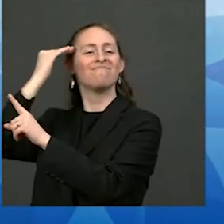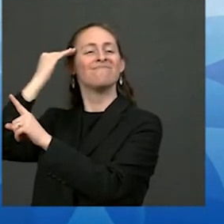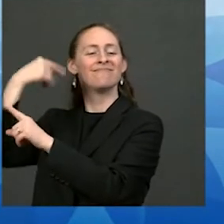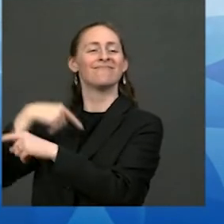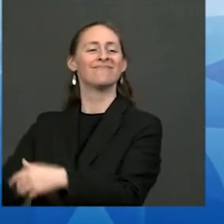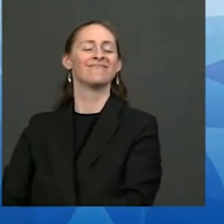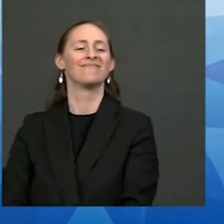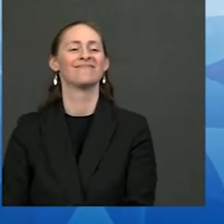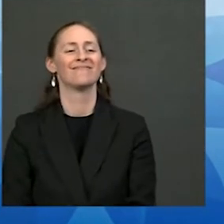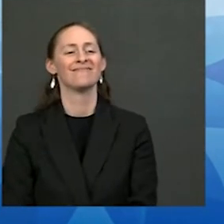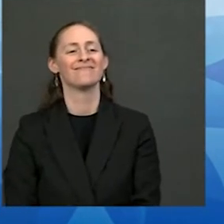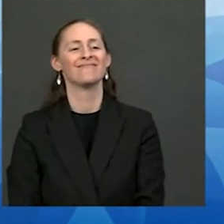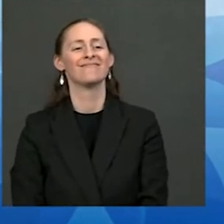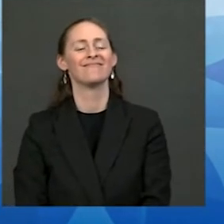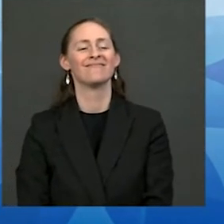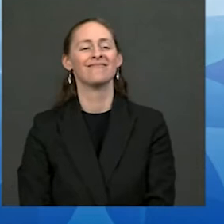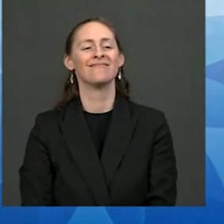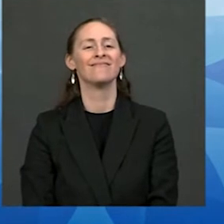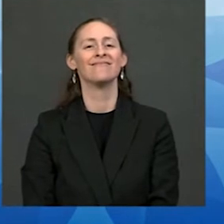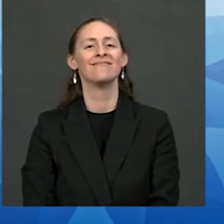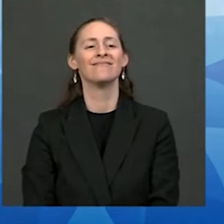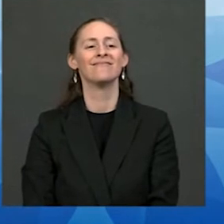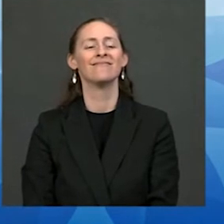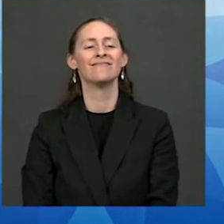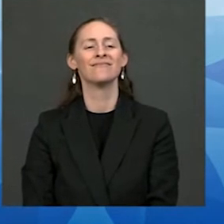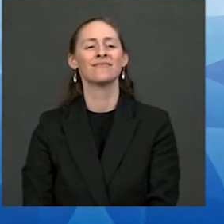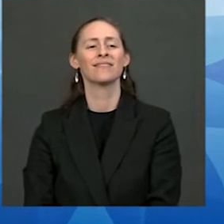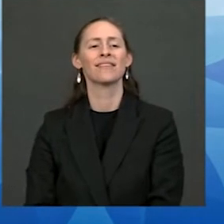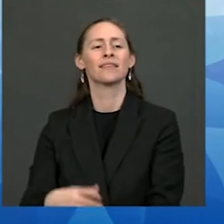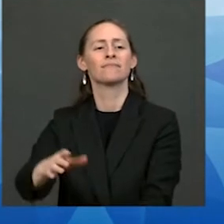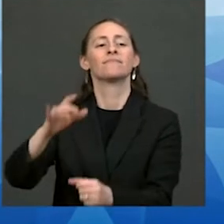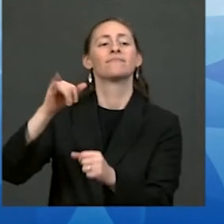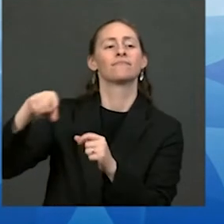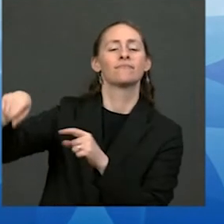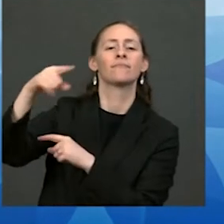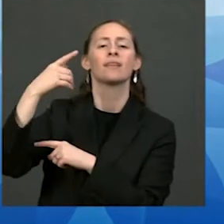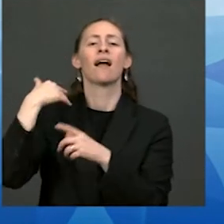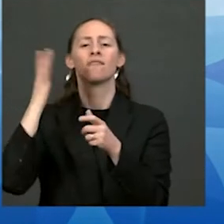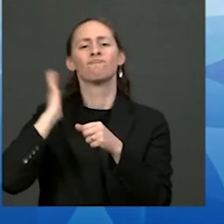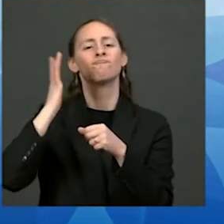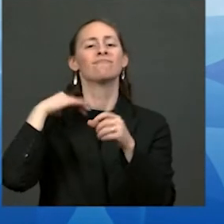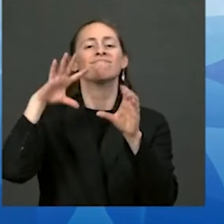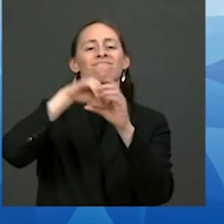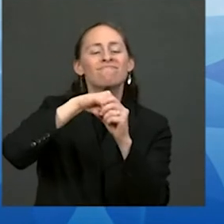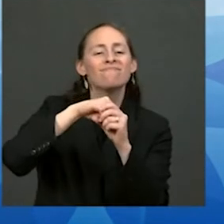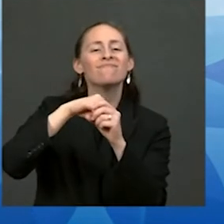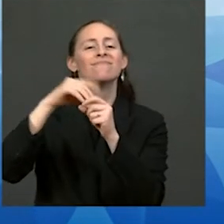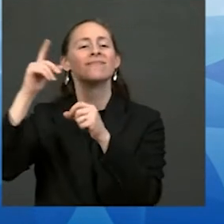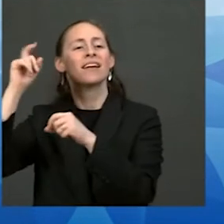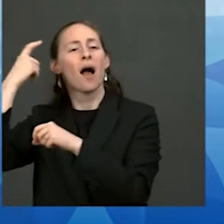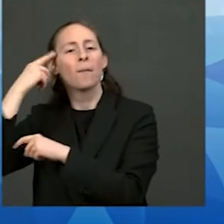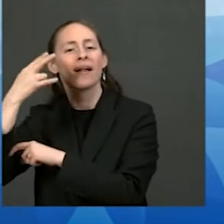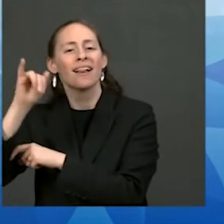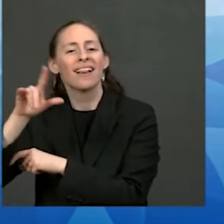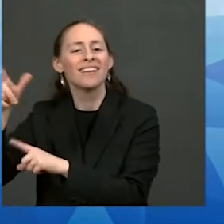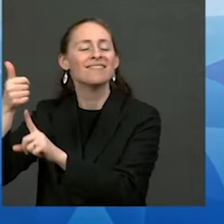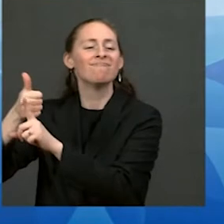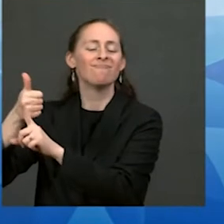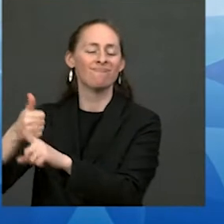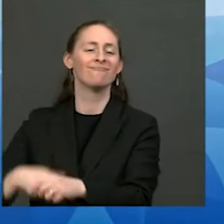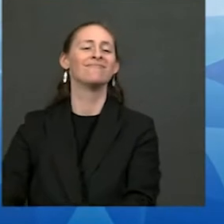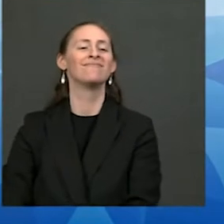and Chairman Hill the Oneida Nation and our our President